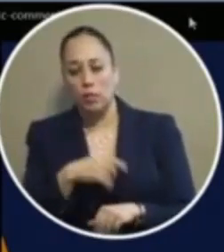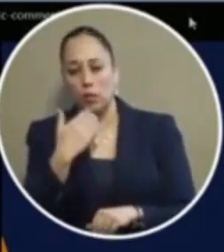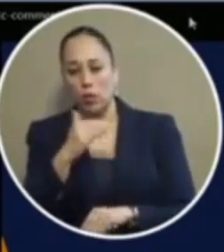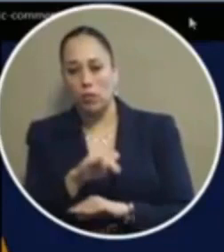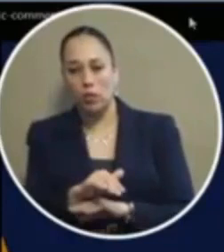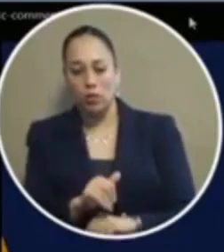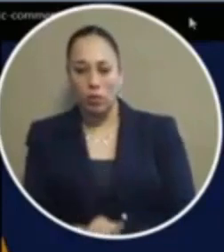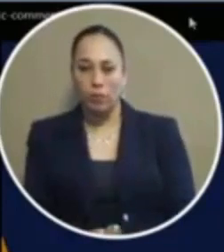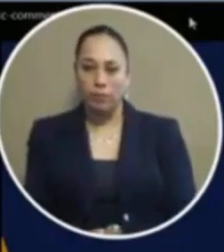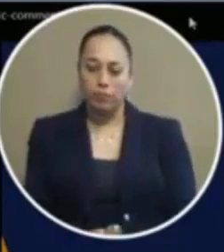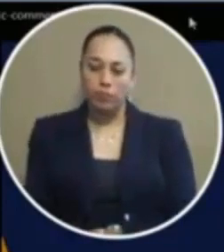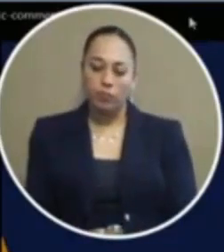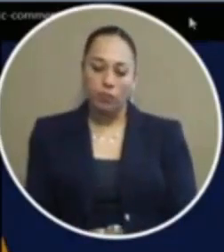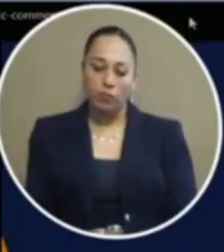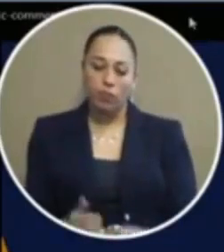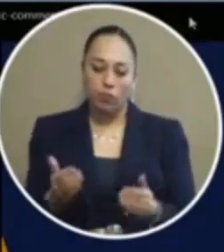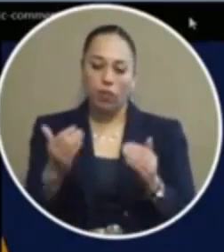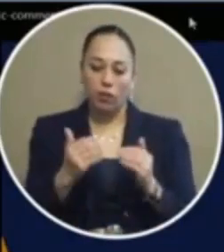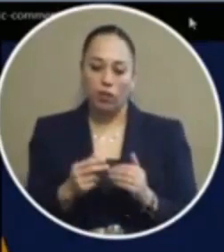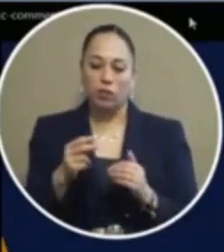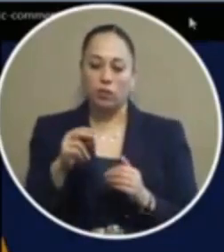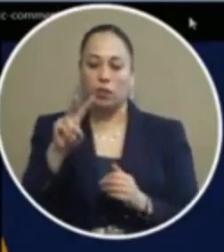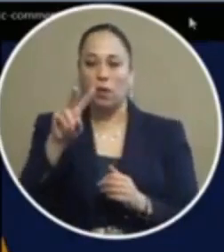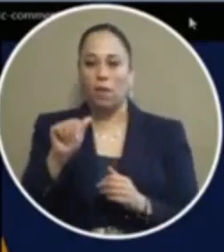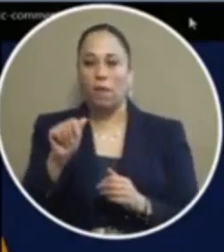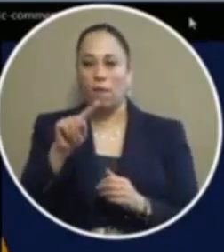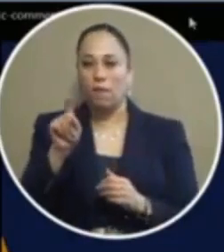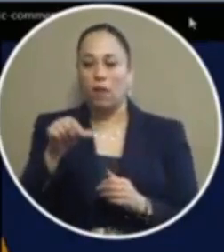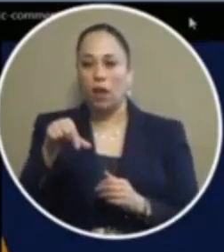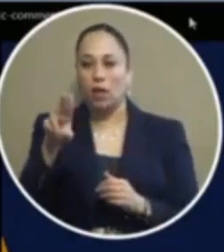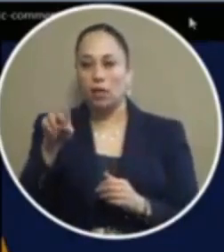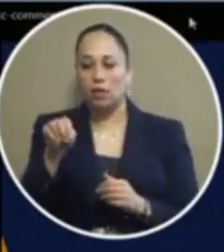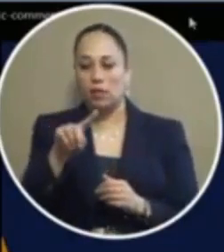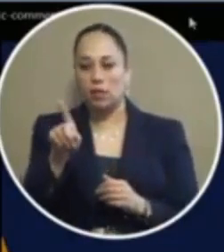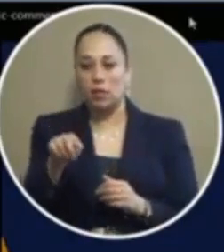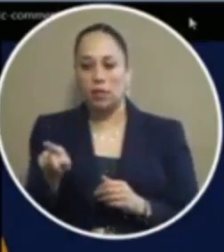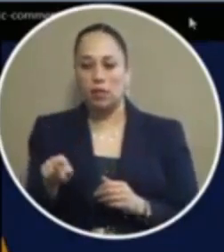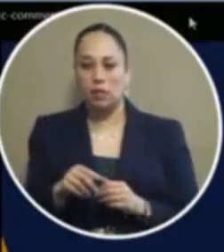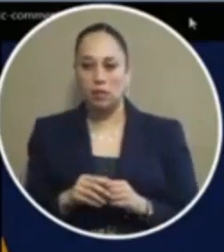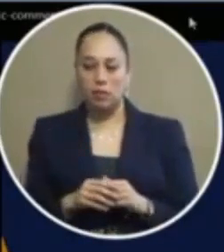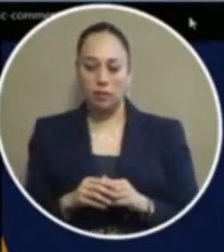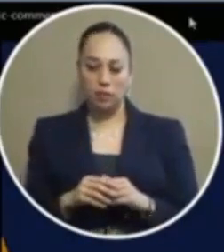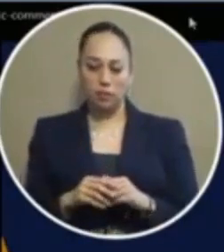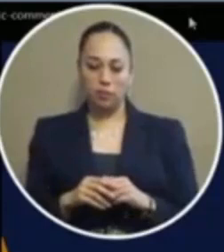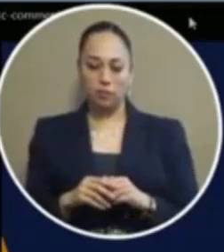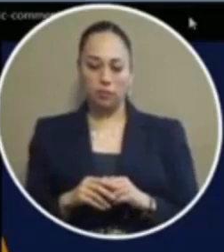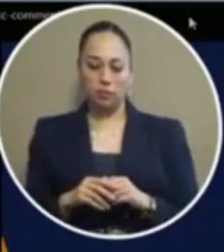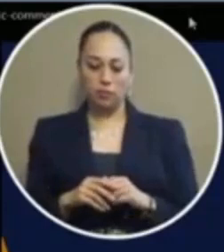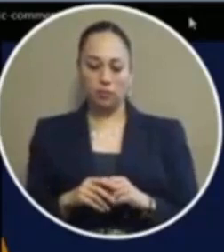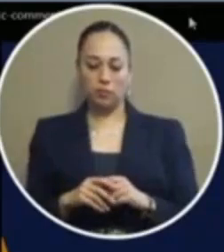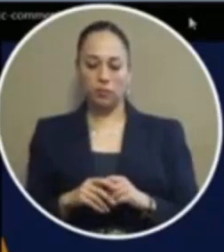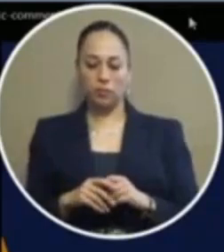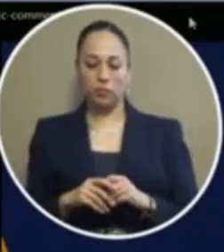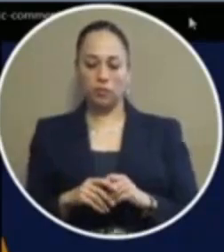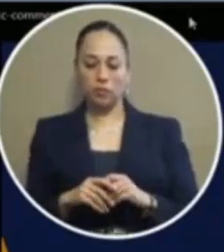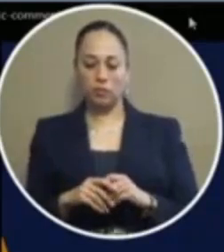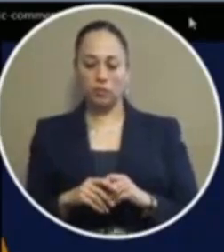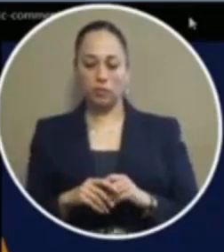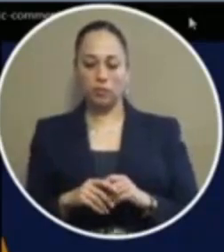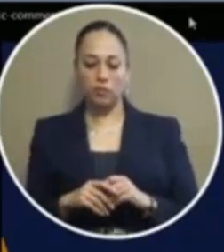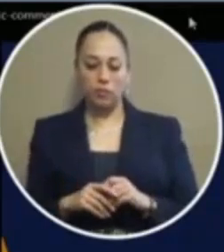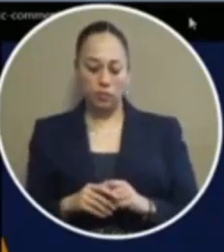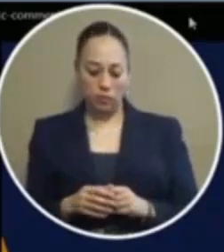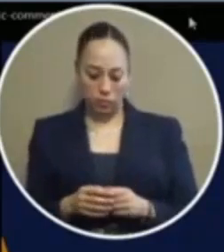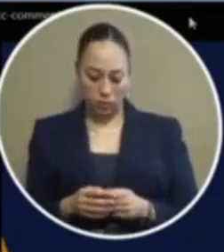thank you the next speaker is mr nicolas vasquez he will be followed by javier gutierrez mr vasquez star sixer to